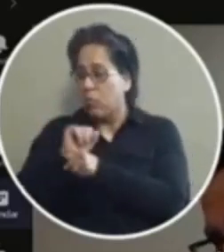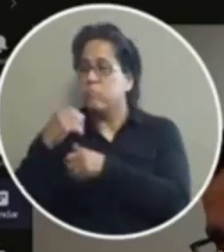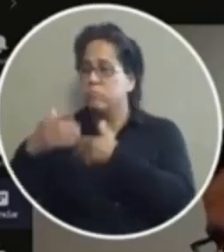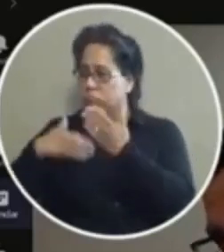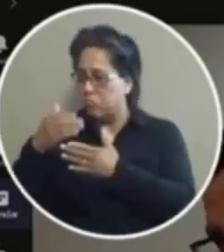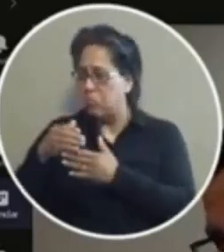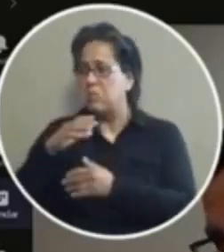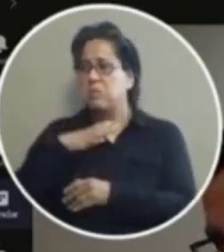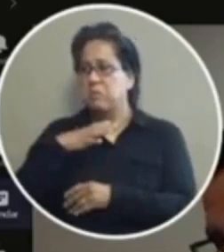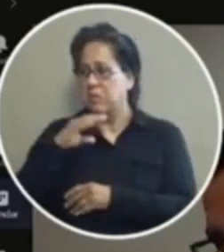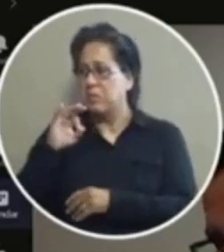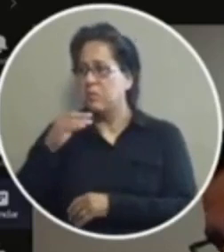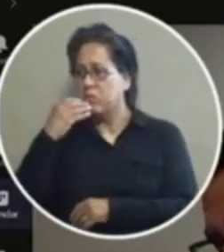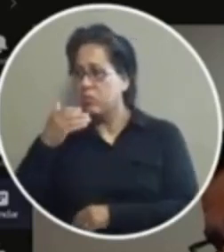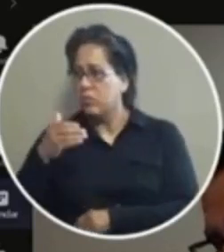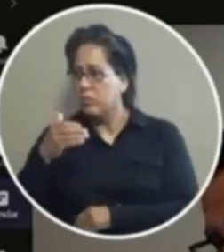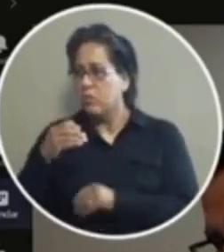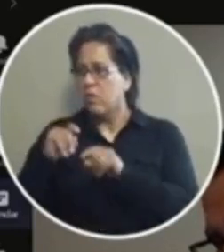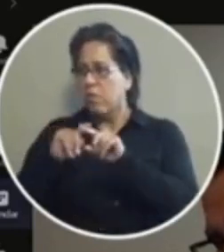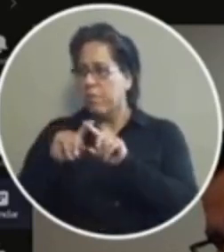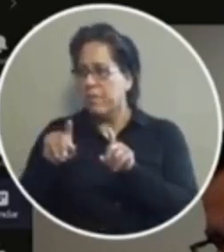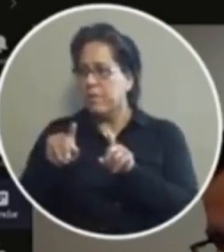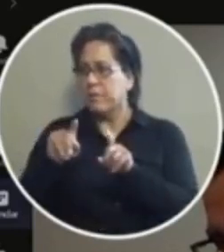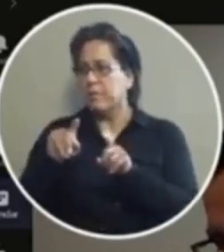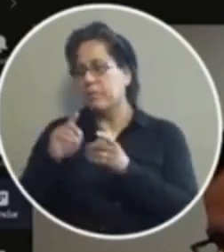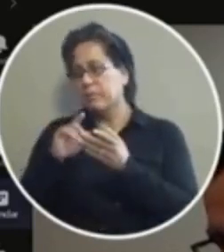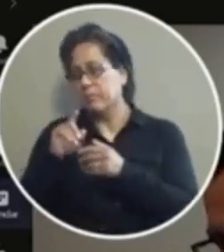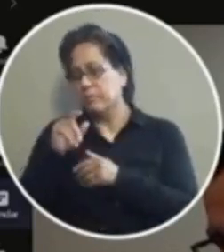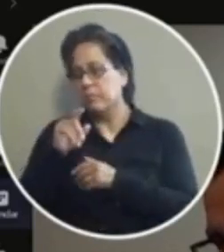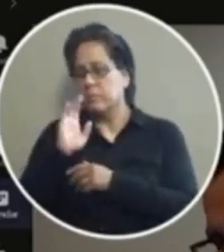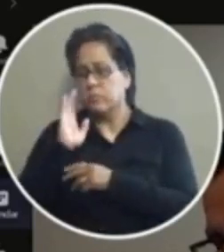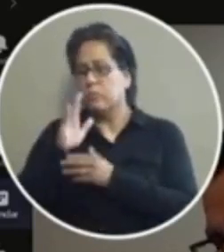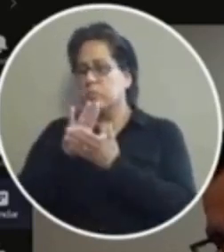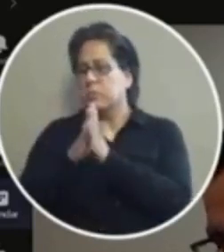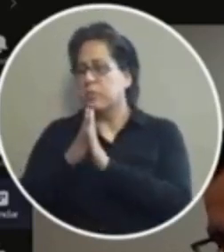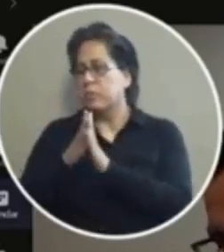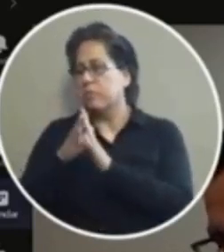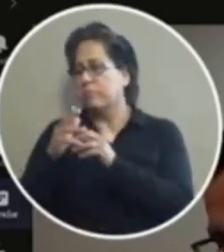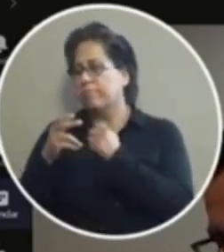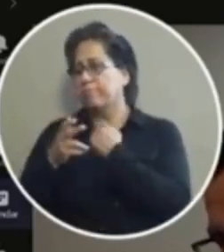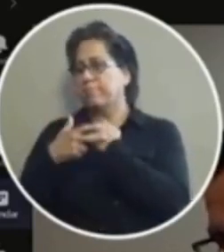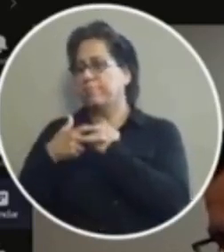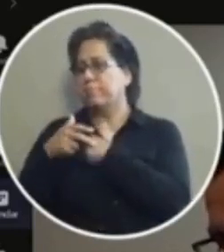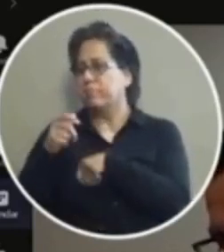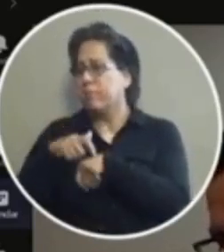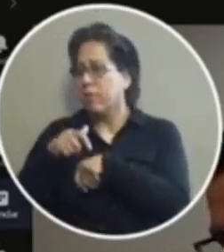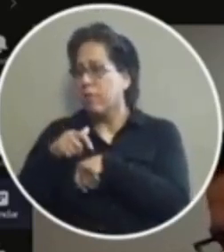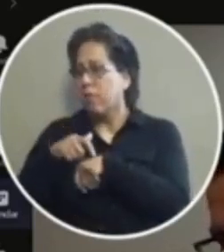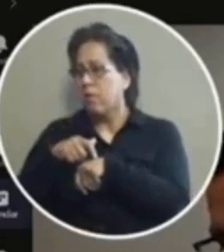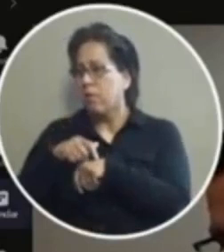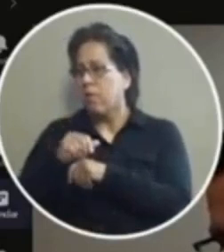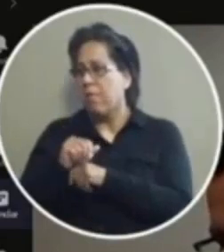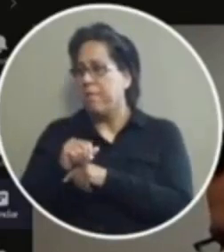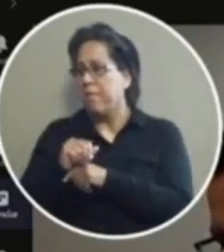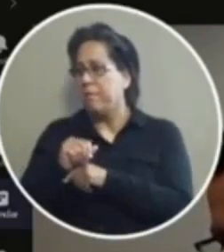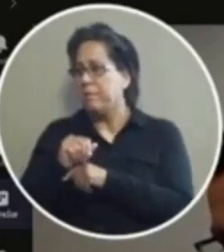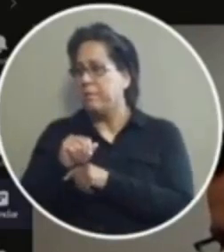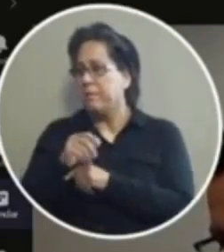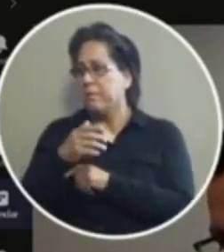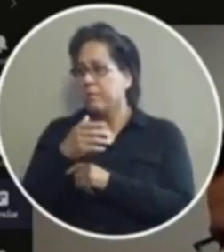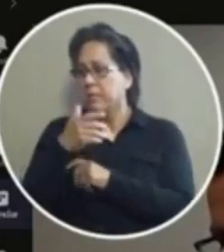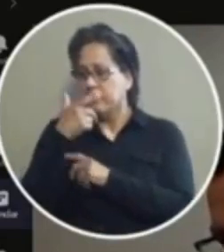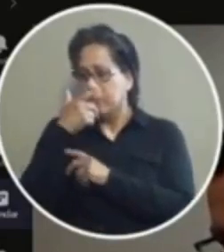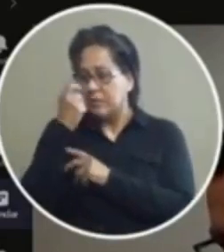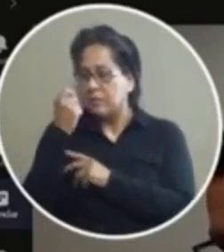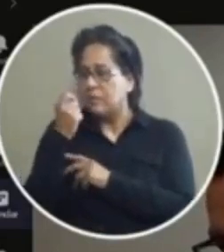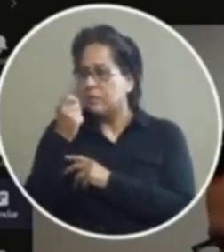that we found where this doesn't become a time-saving uh so it's an imagination here